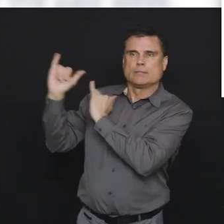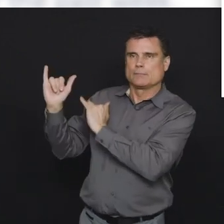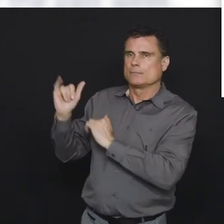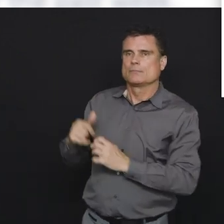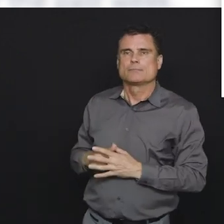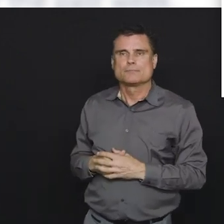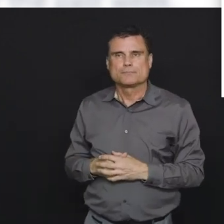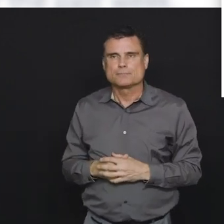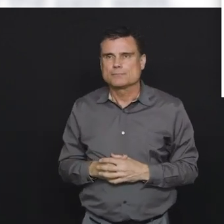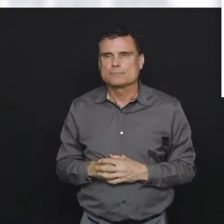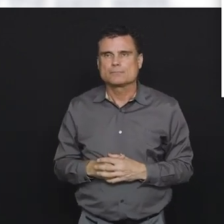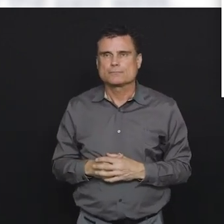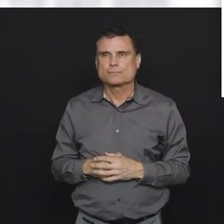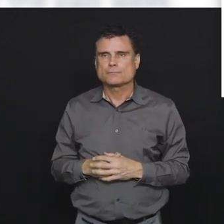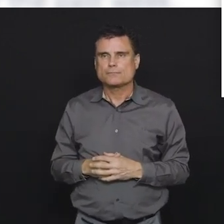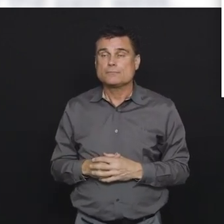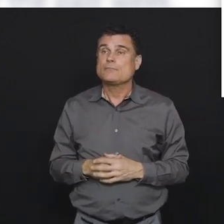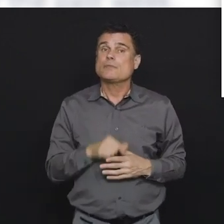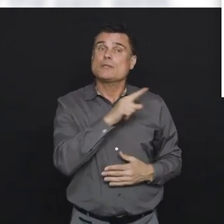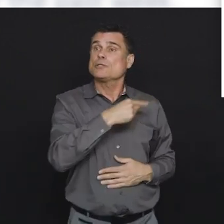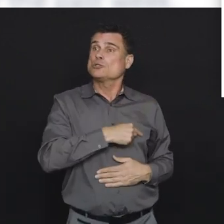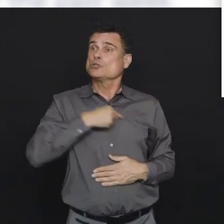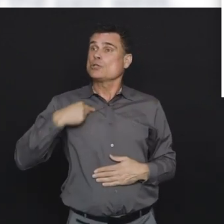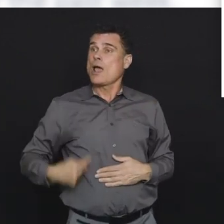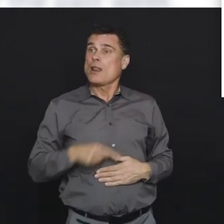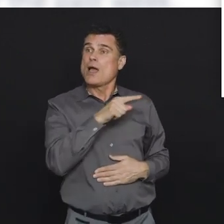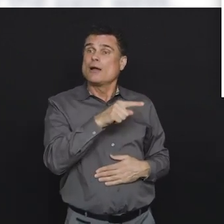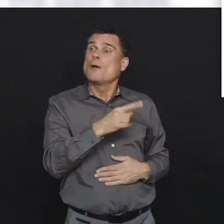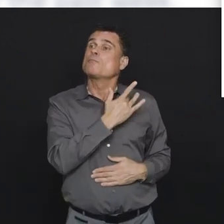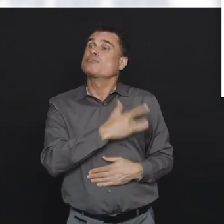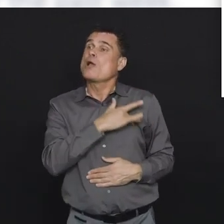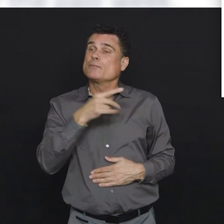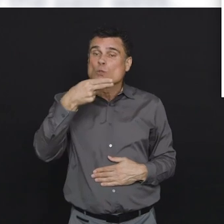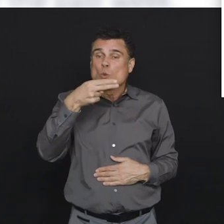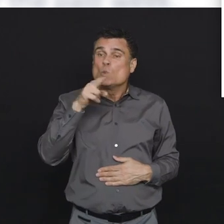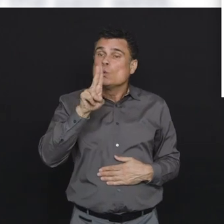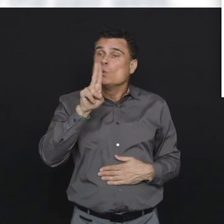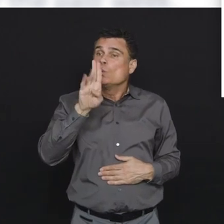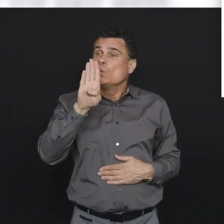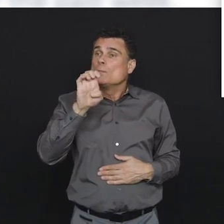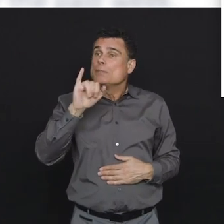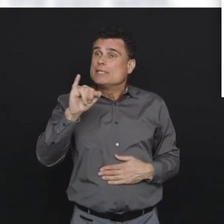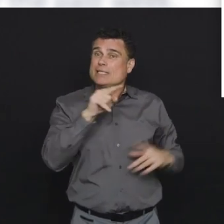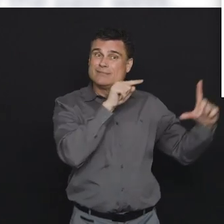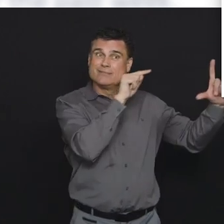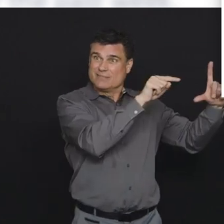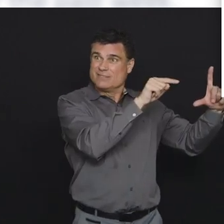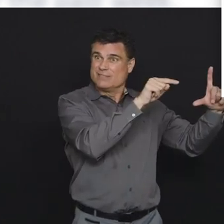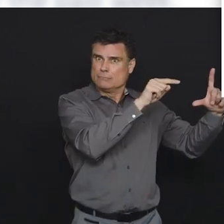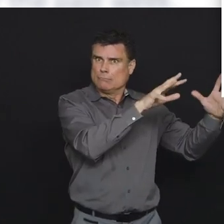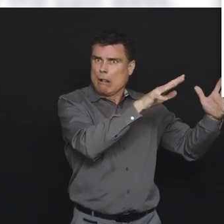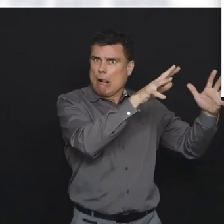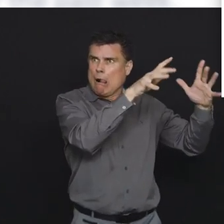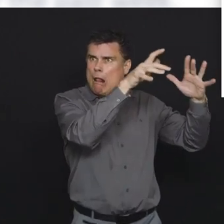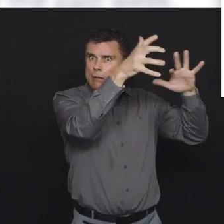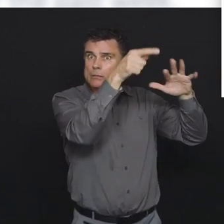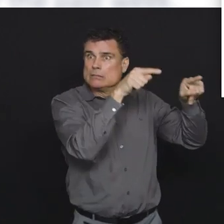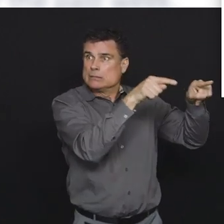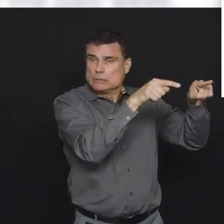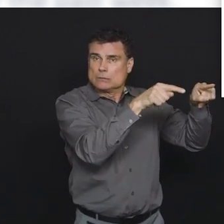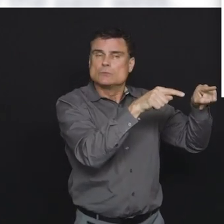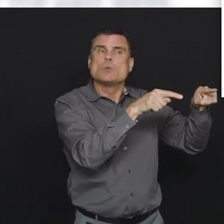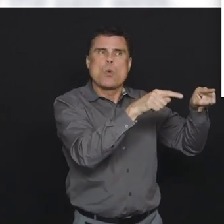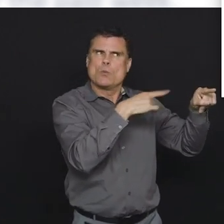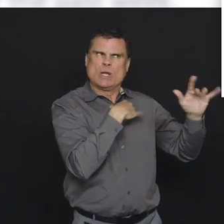Using the likely scenario of below or at a Hubei epidemic level, using inpatient medical and surgical beds, capacity looks